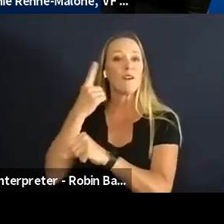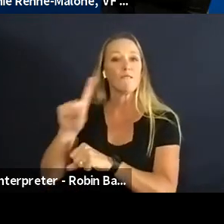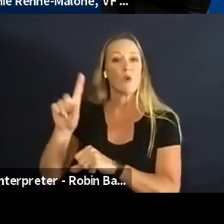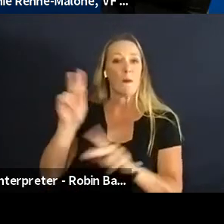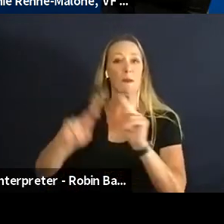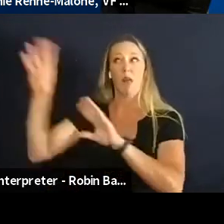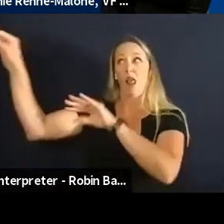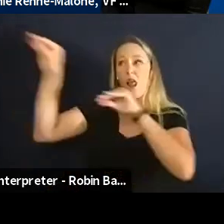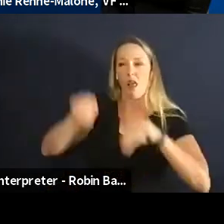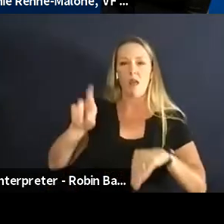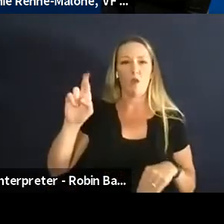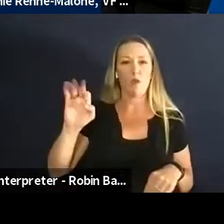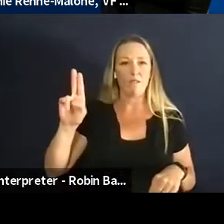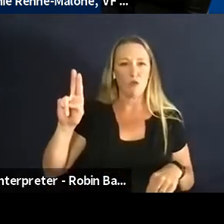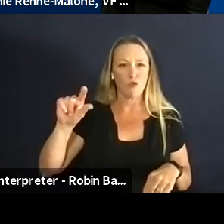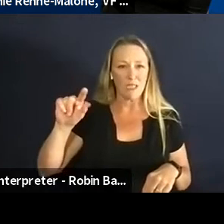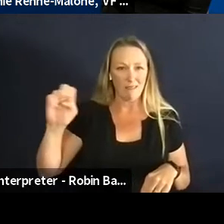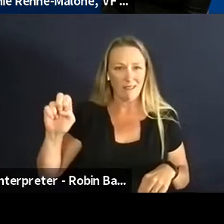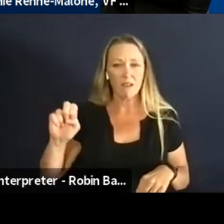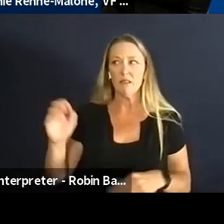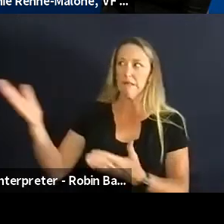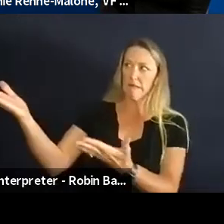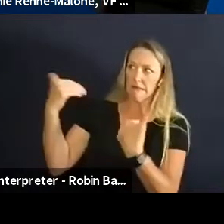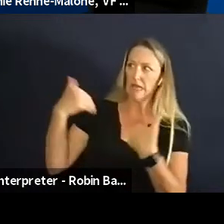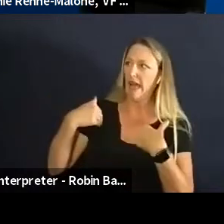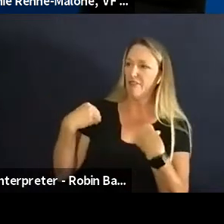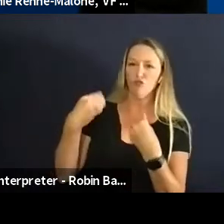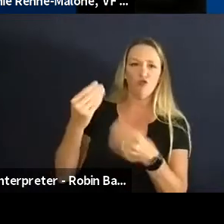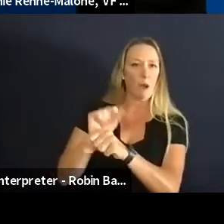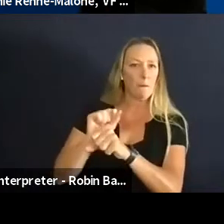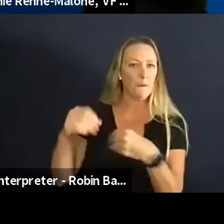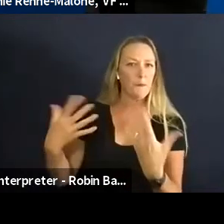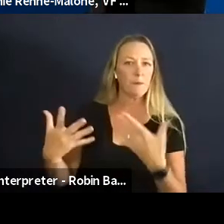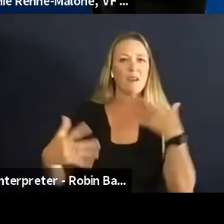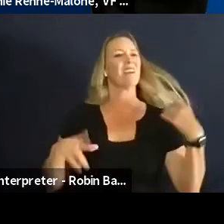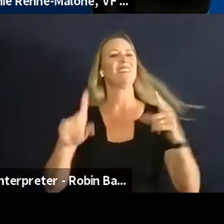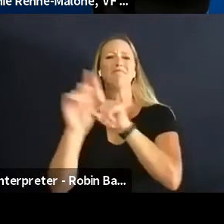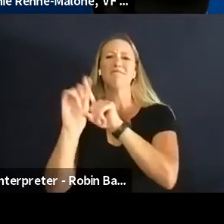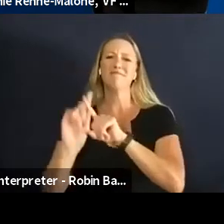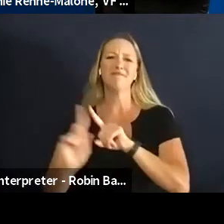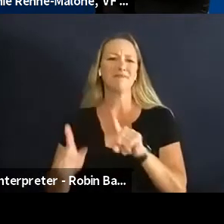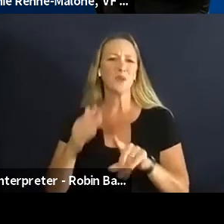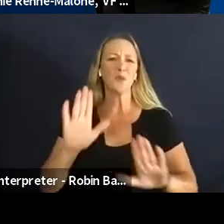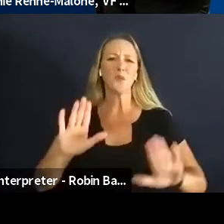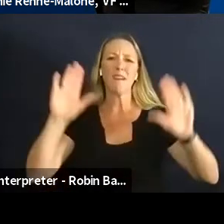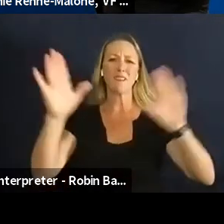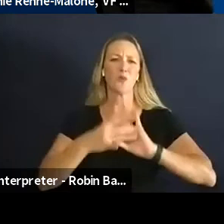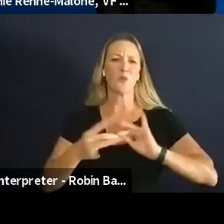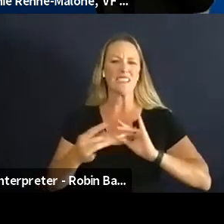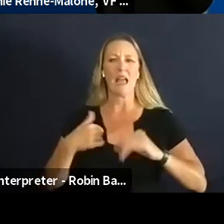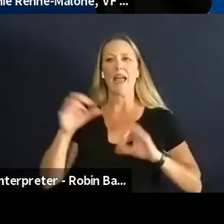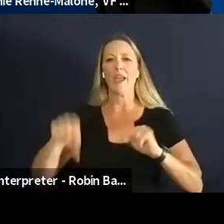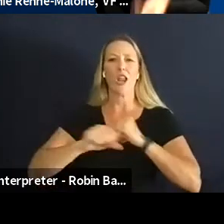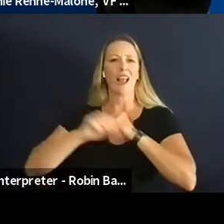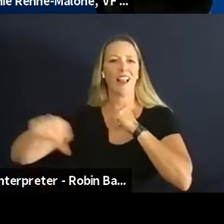position. So I mean there there are so many good ones. I mean I could I could go on and on but you know those are some that